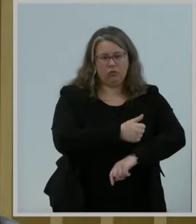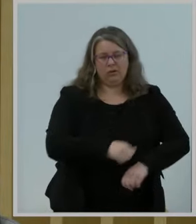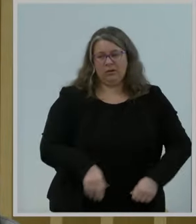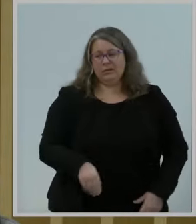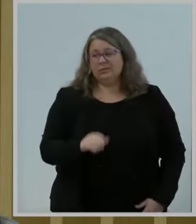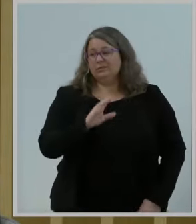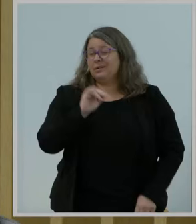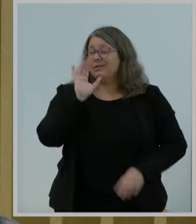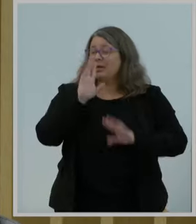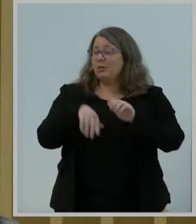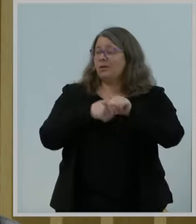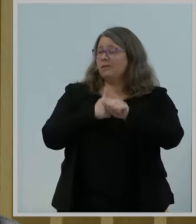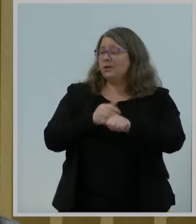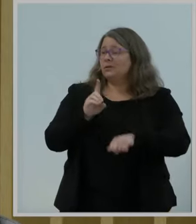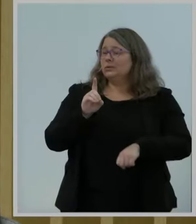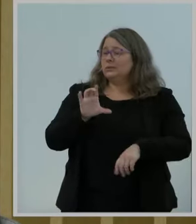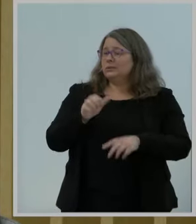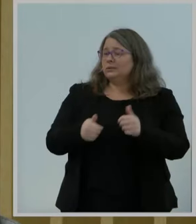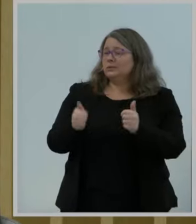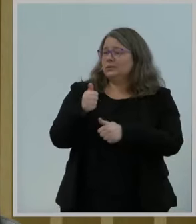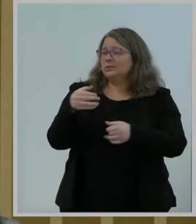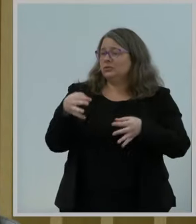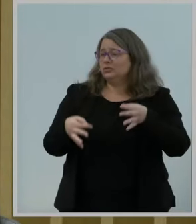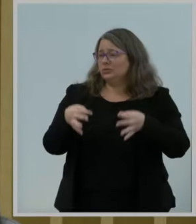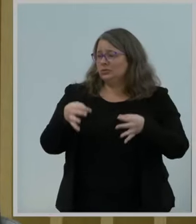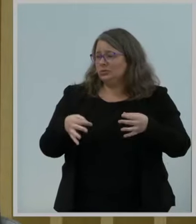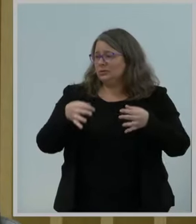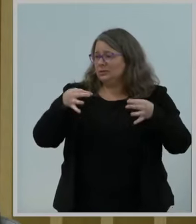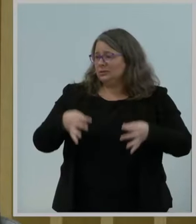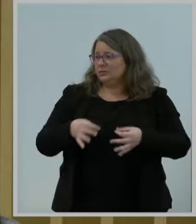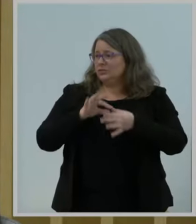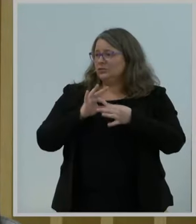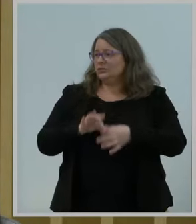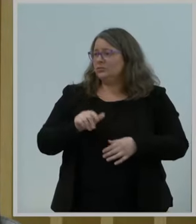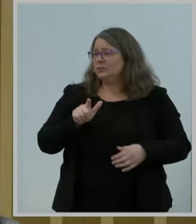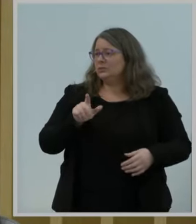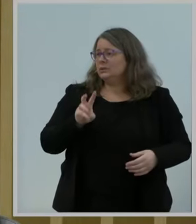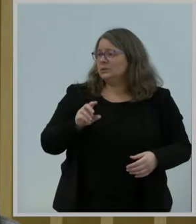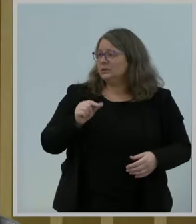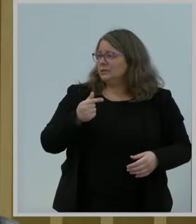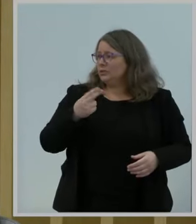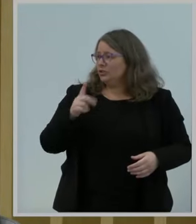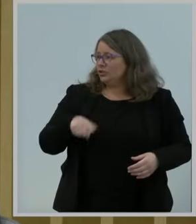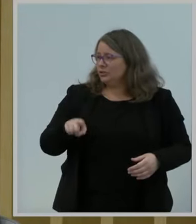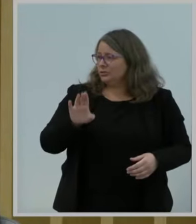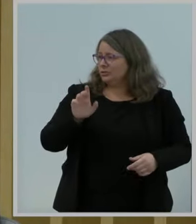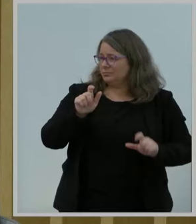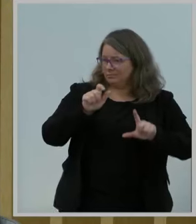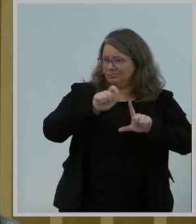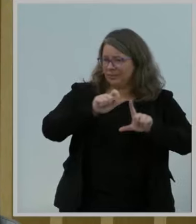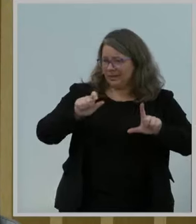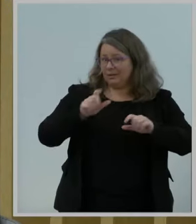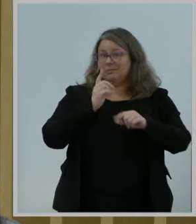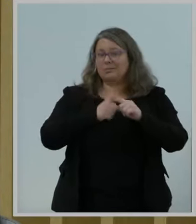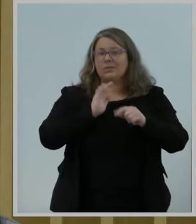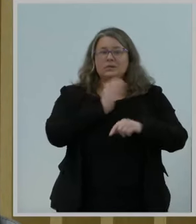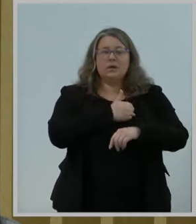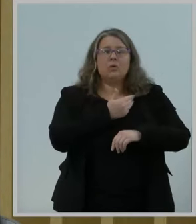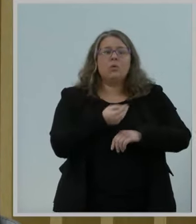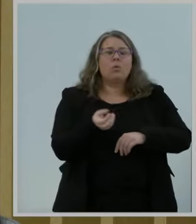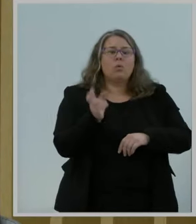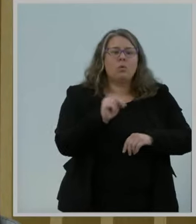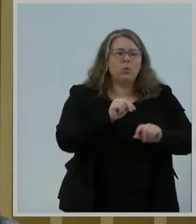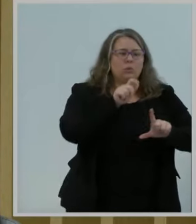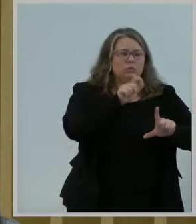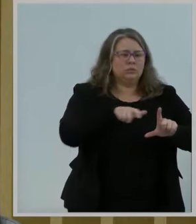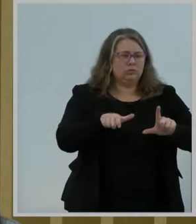2021 decision and the six gigahertz band as well as our own spectrum policy statement. It also would have continued to show strong spectrum